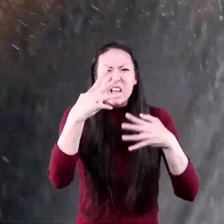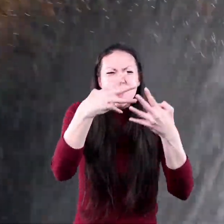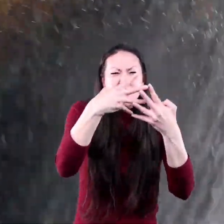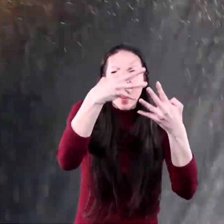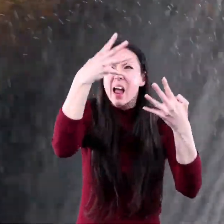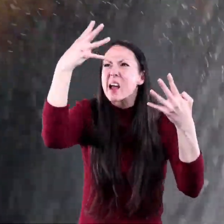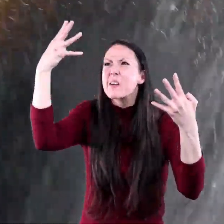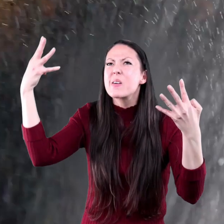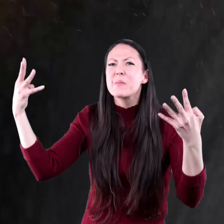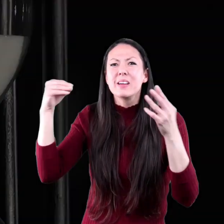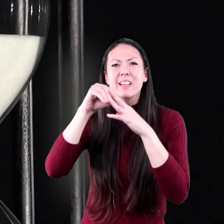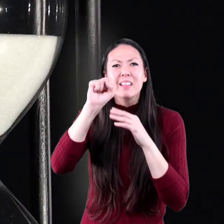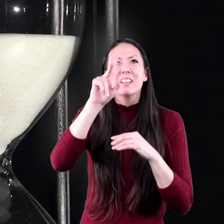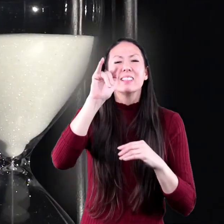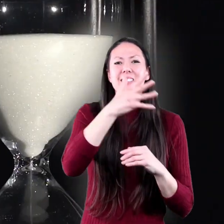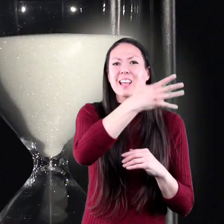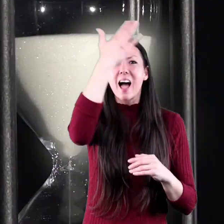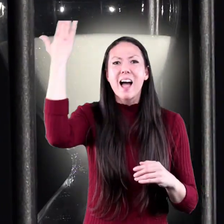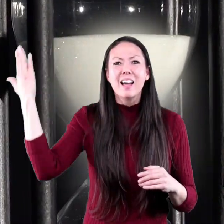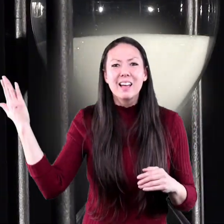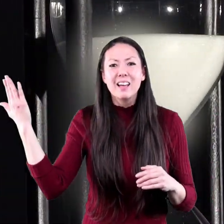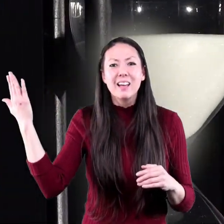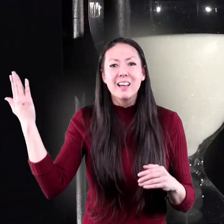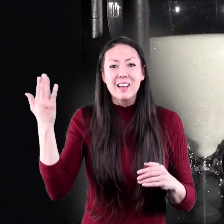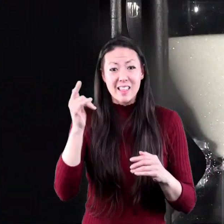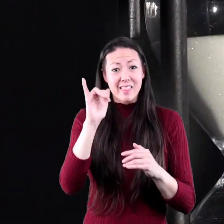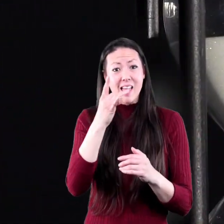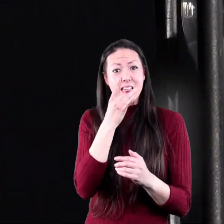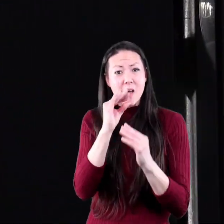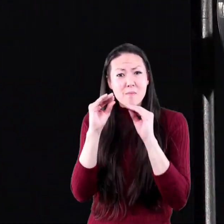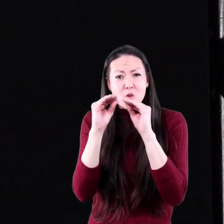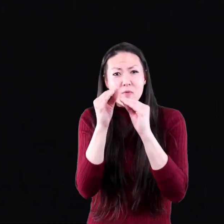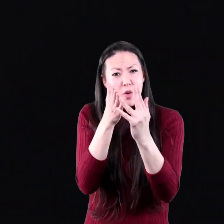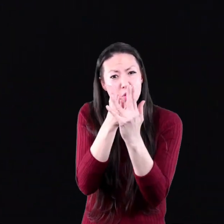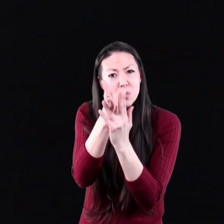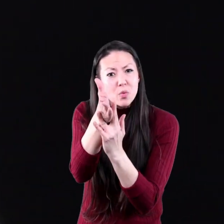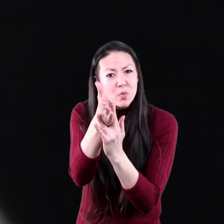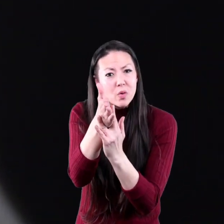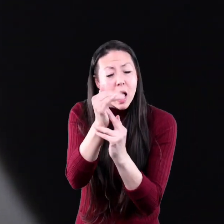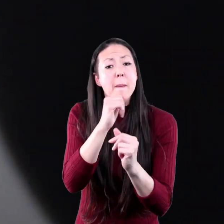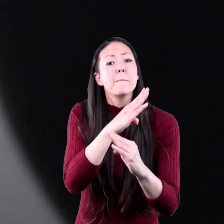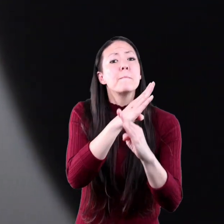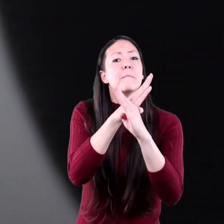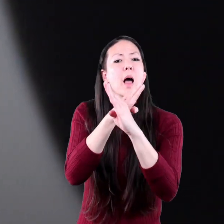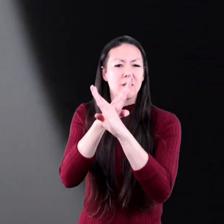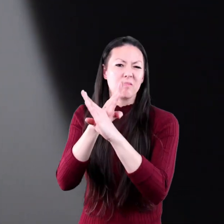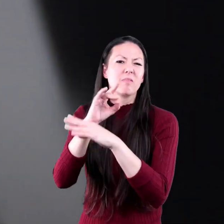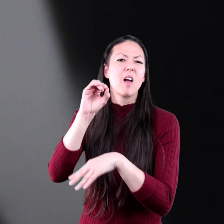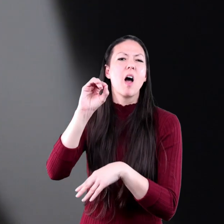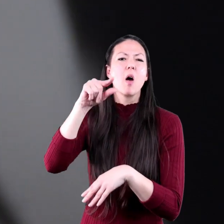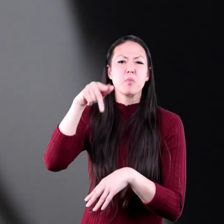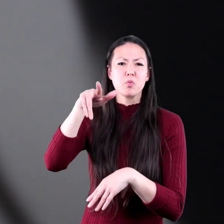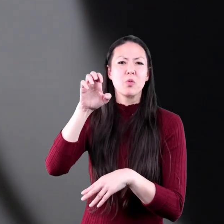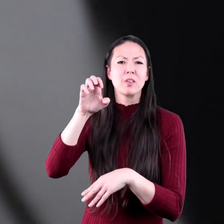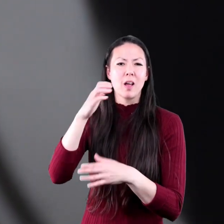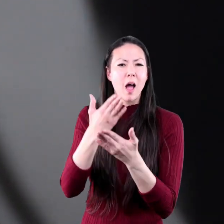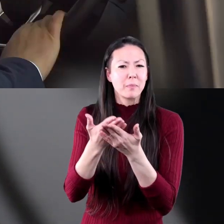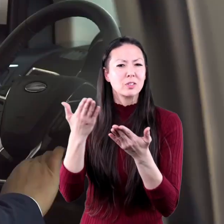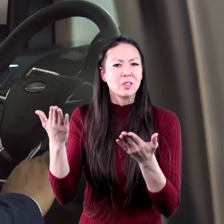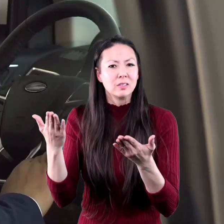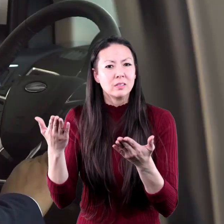in the sky. Even though light can move through certain things, it can also be blocked by opaque objects.